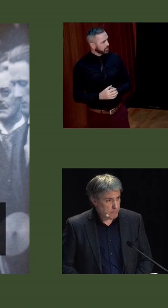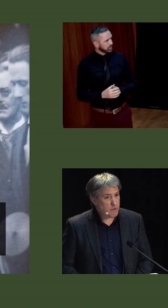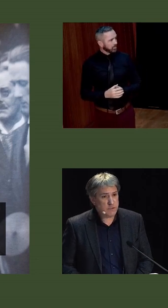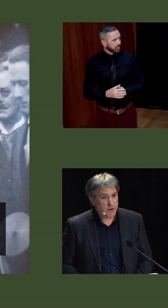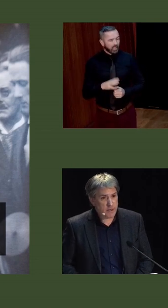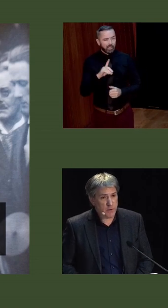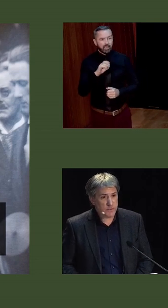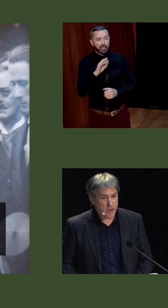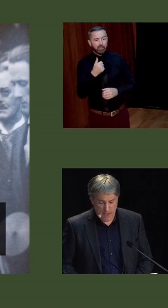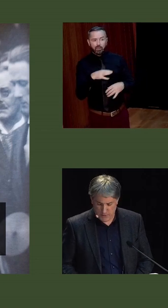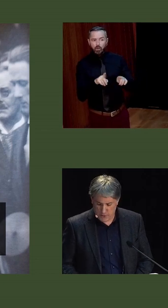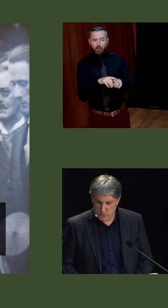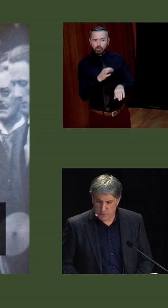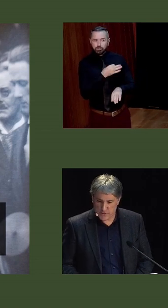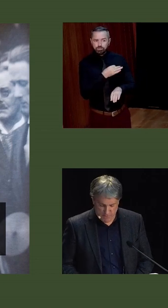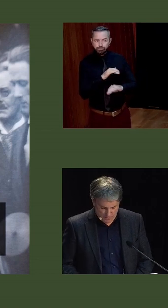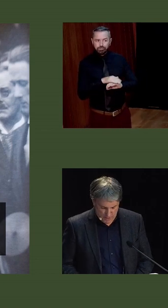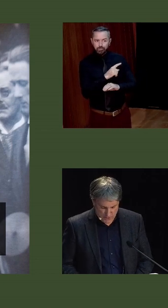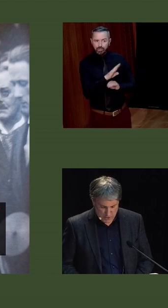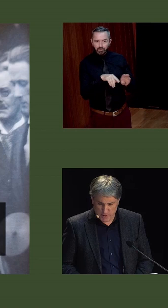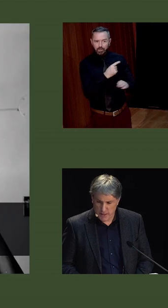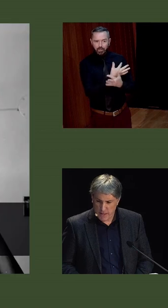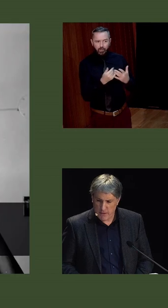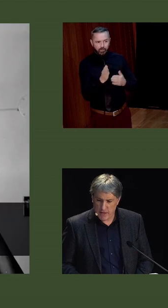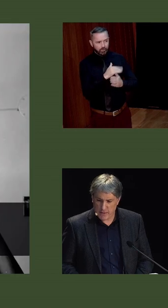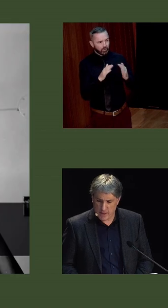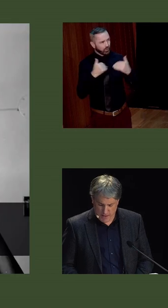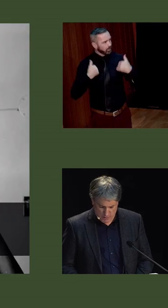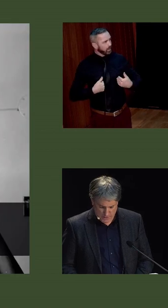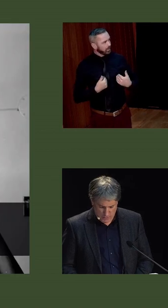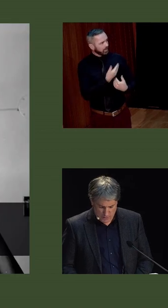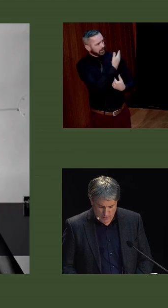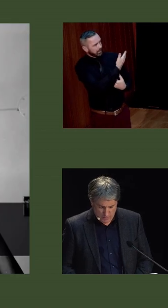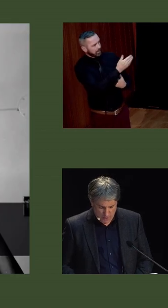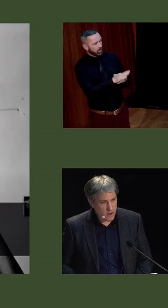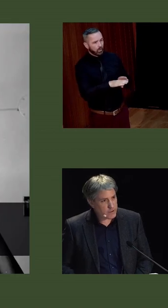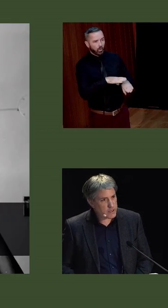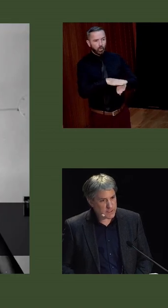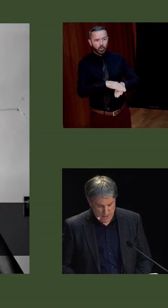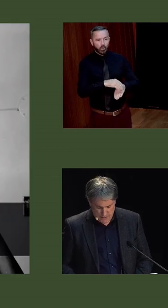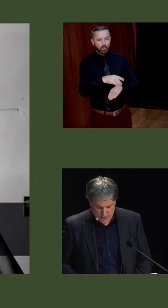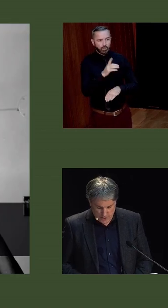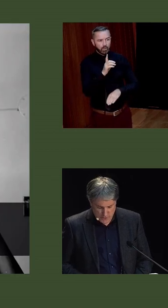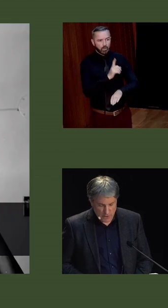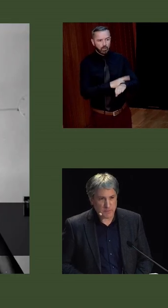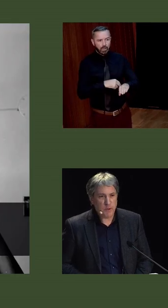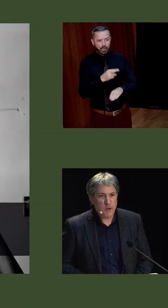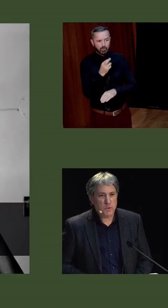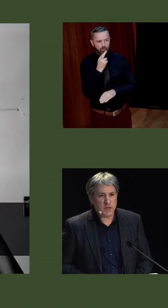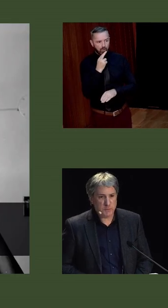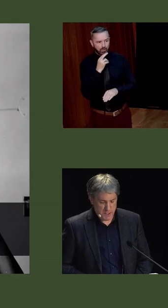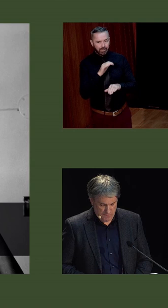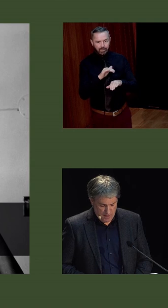De Valera was also very close to several churchmen. Here he is with his old Black Rock College classmate, John